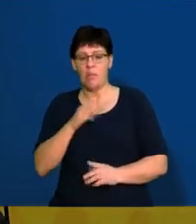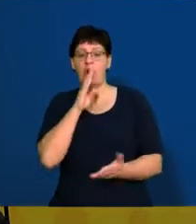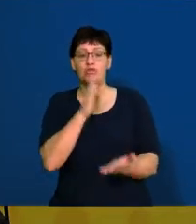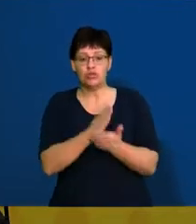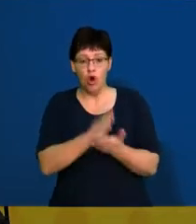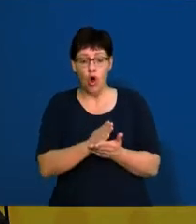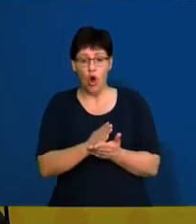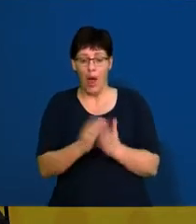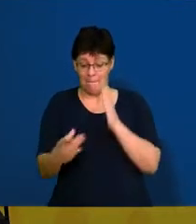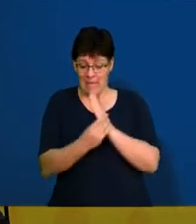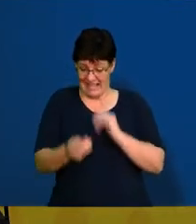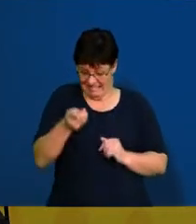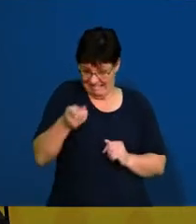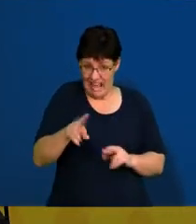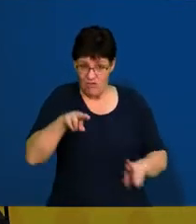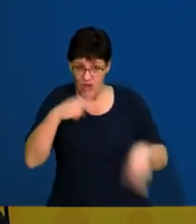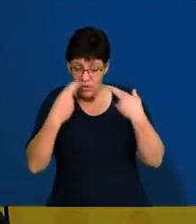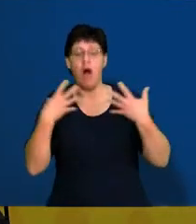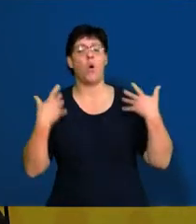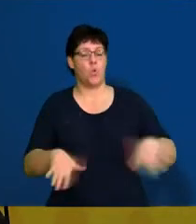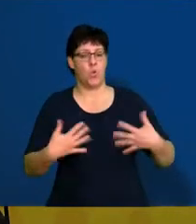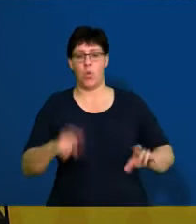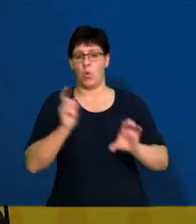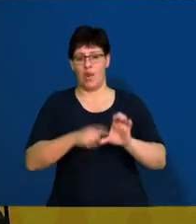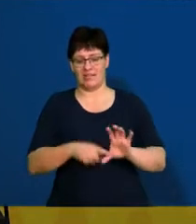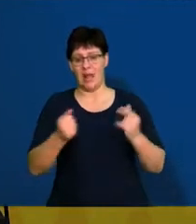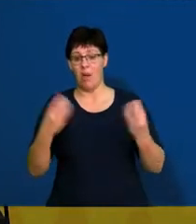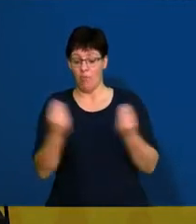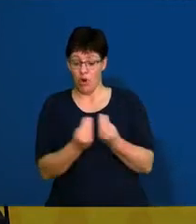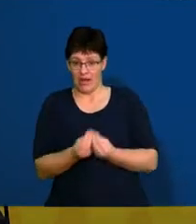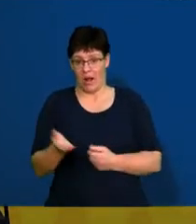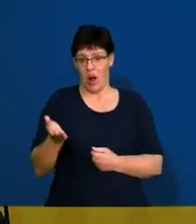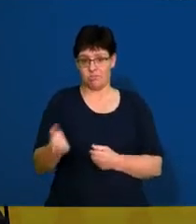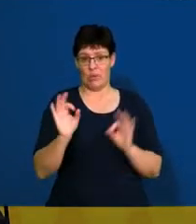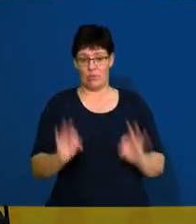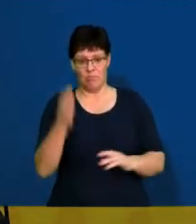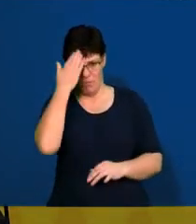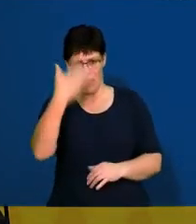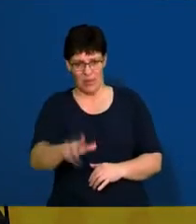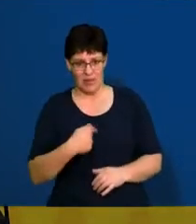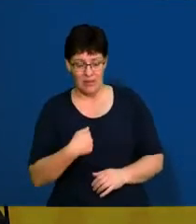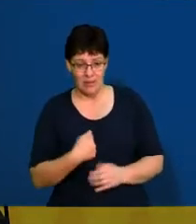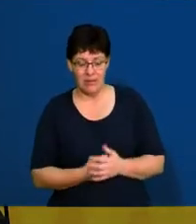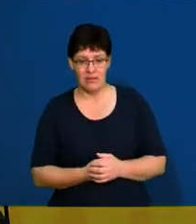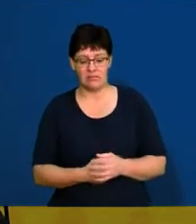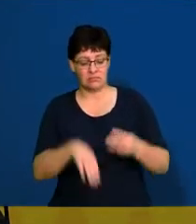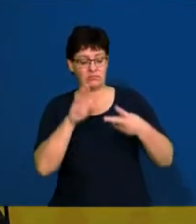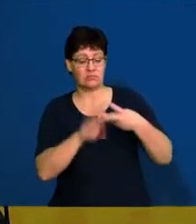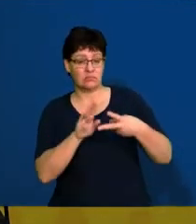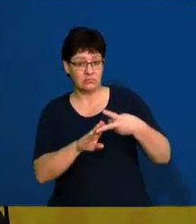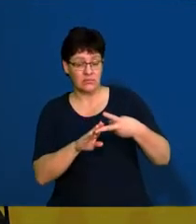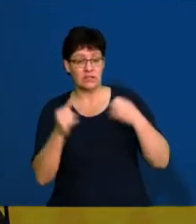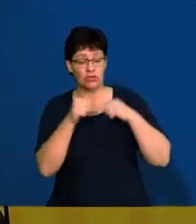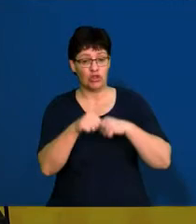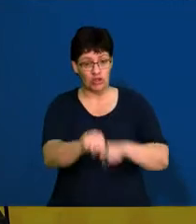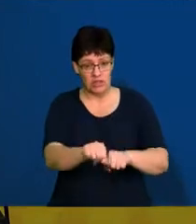got quality and I know what type of products are coming through. The next strategies that we are going to